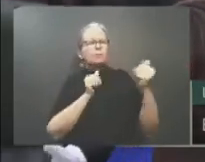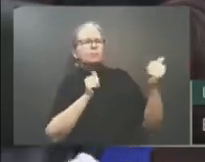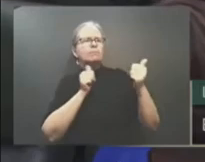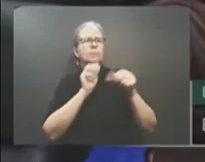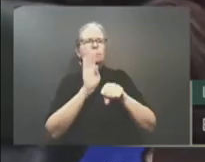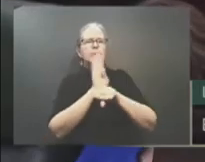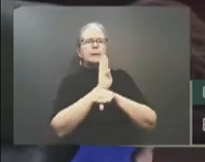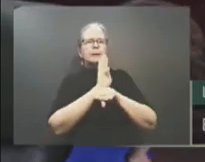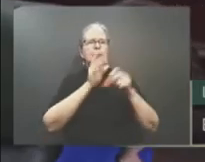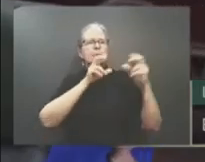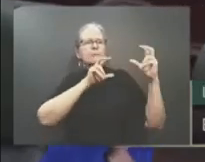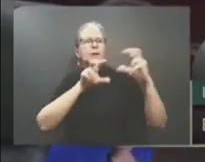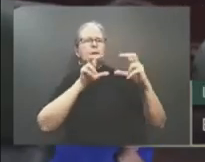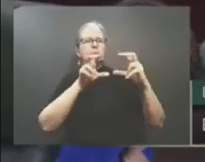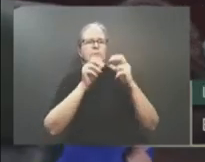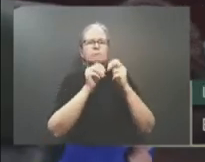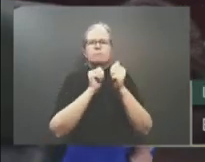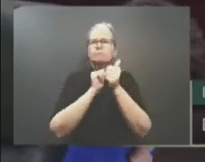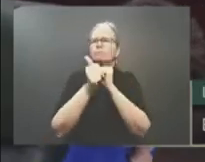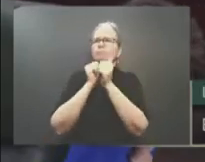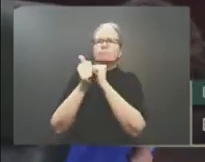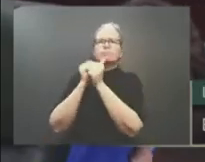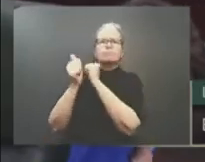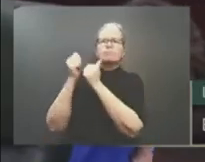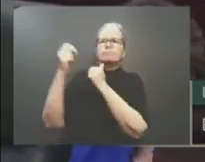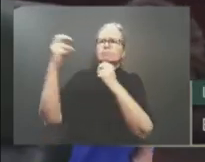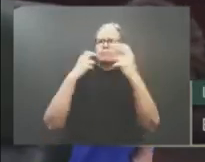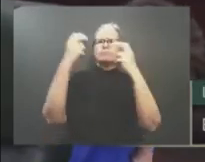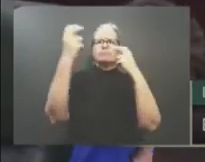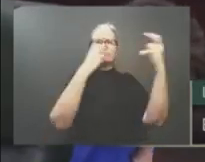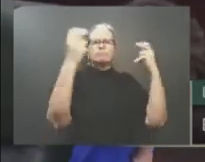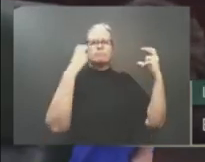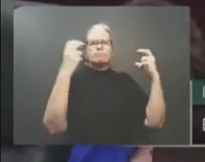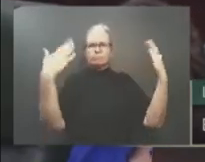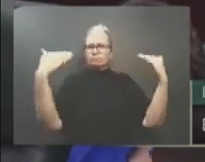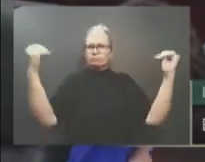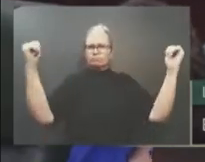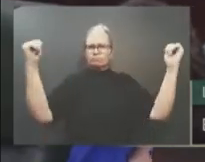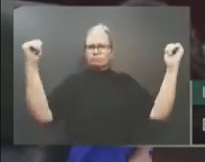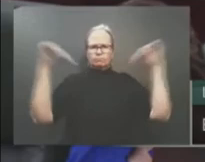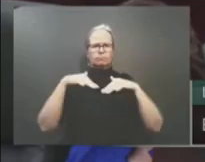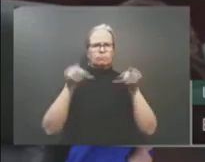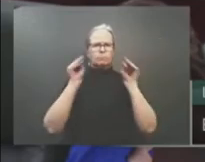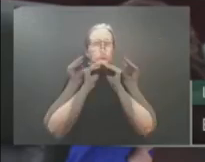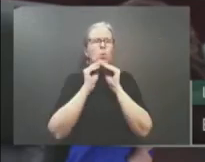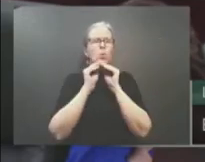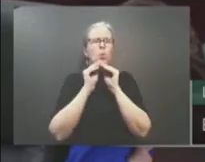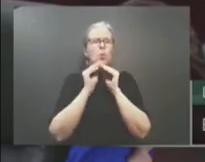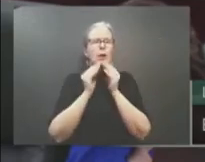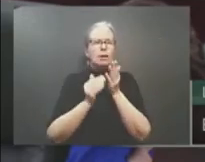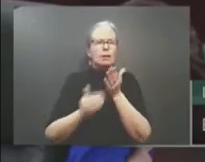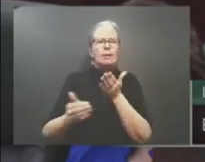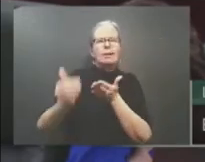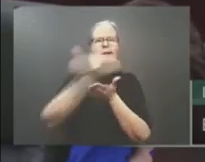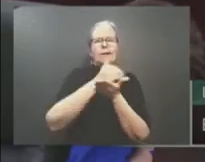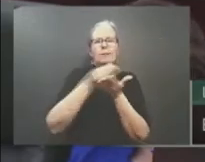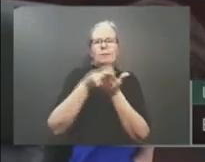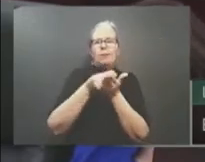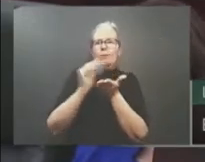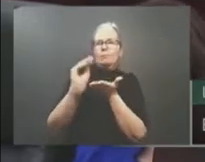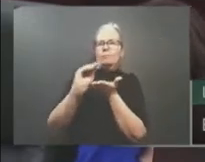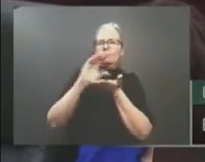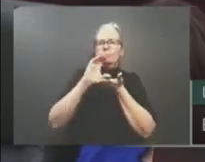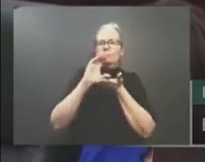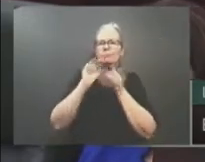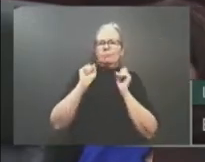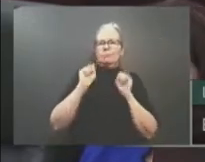creation, thereby ensuring an increase in fiscal capacity and provincial revenues. These goals were, to put it